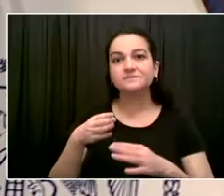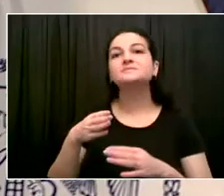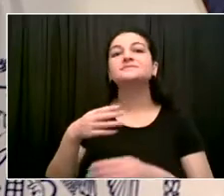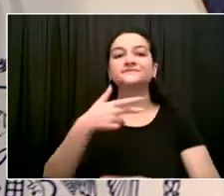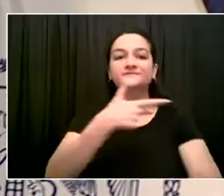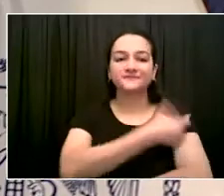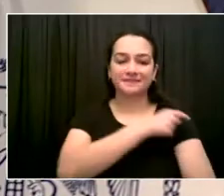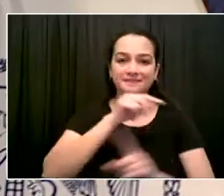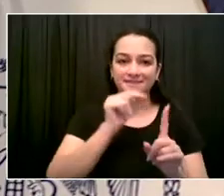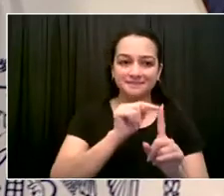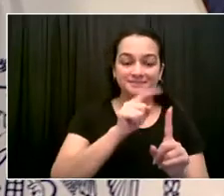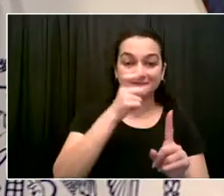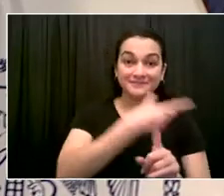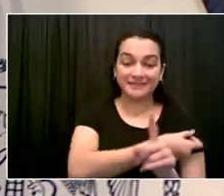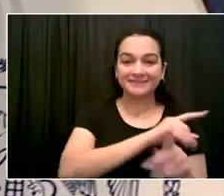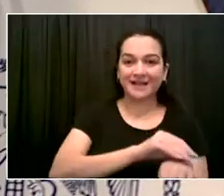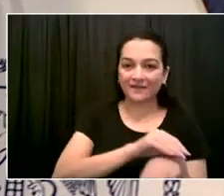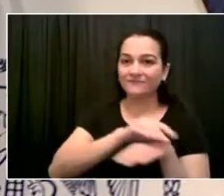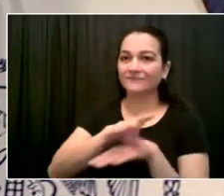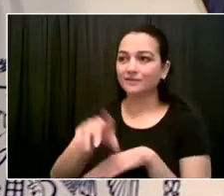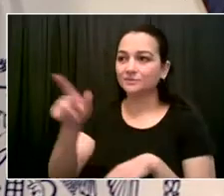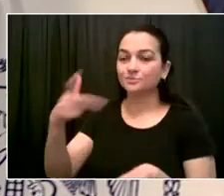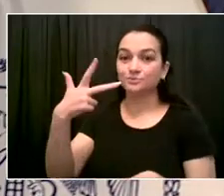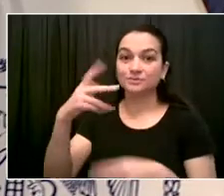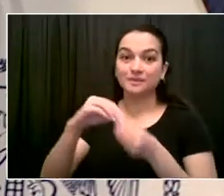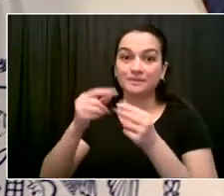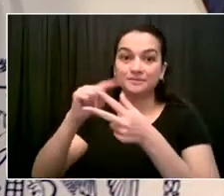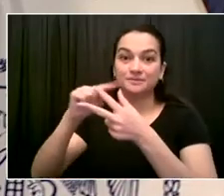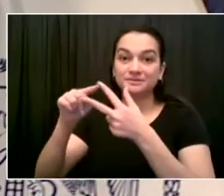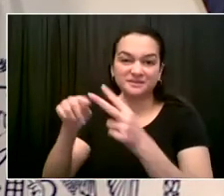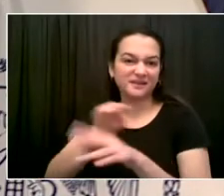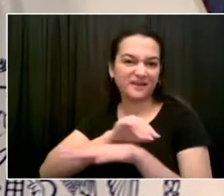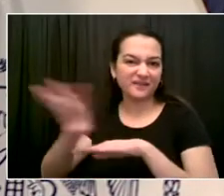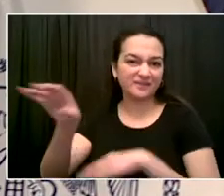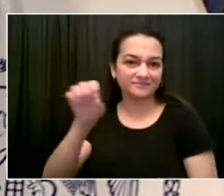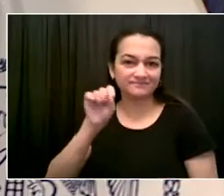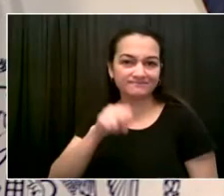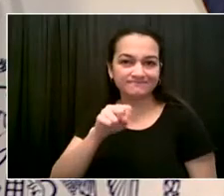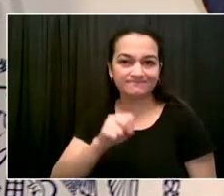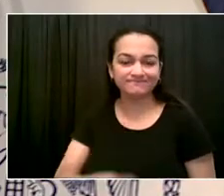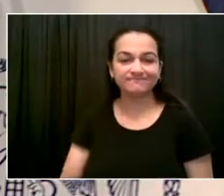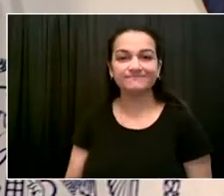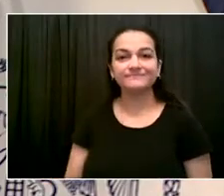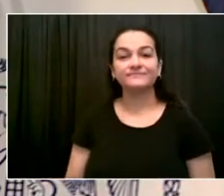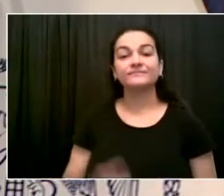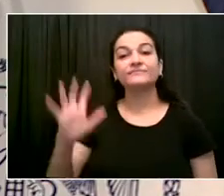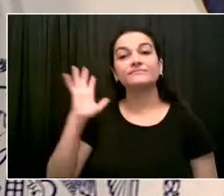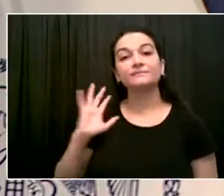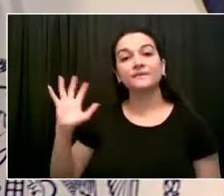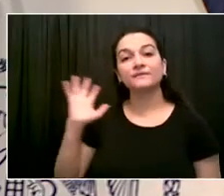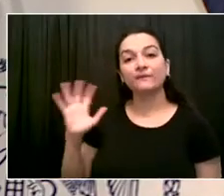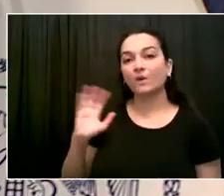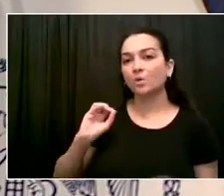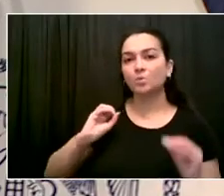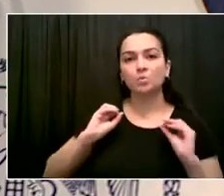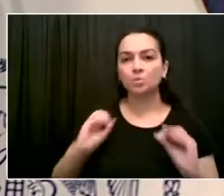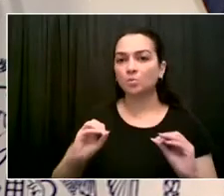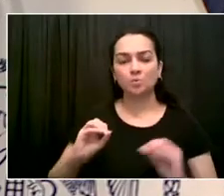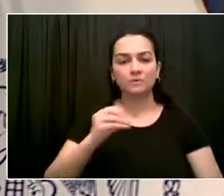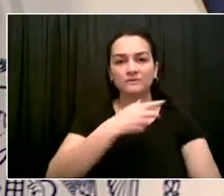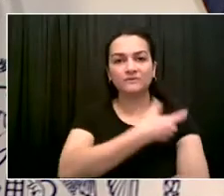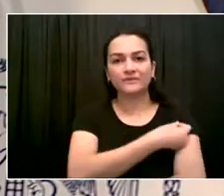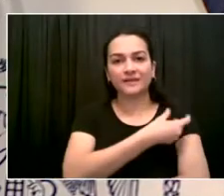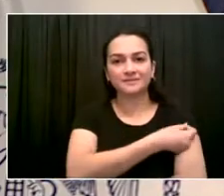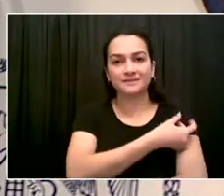we do not work from a threshold system anymore because we're in an entirely different strategic reality with 10 million doses under our belt